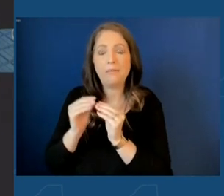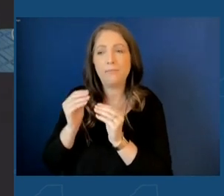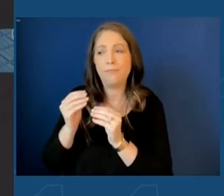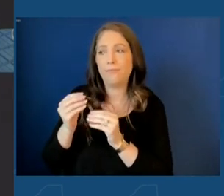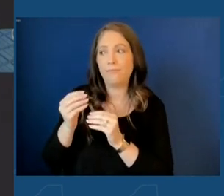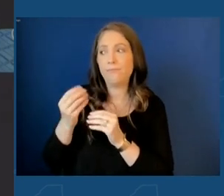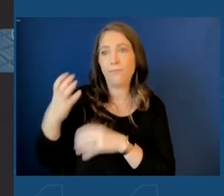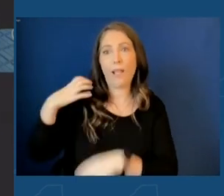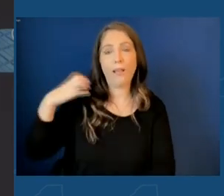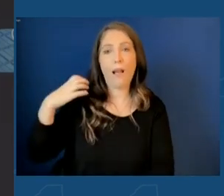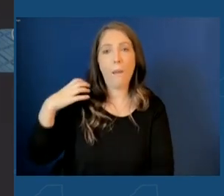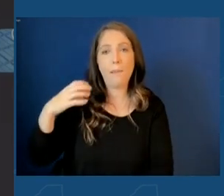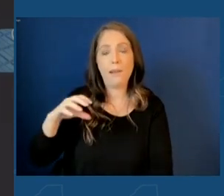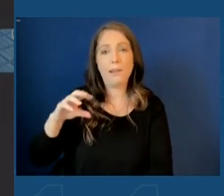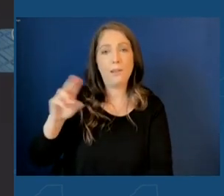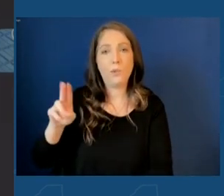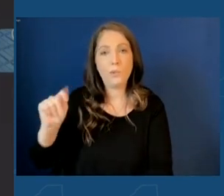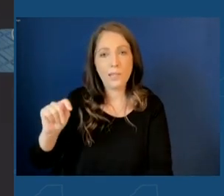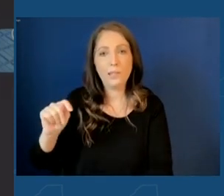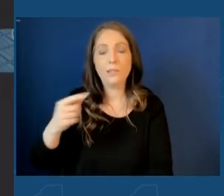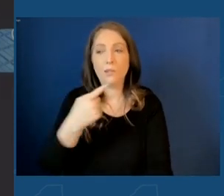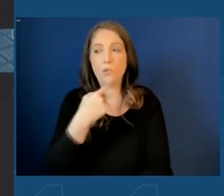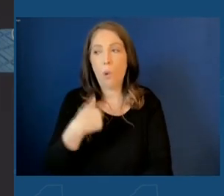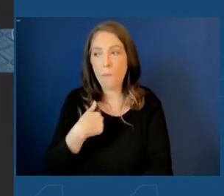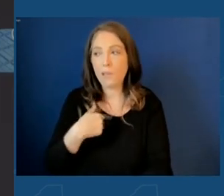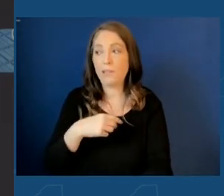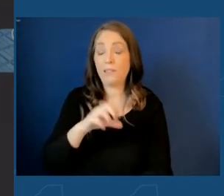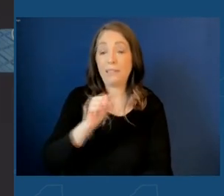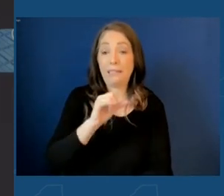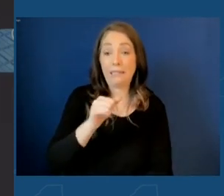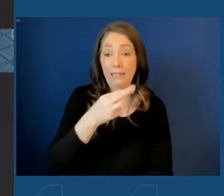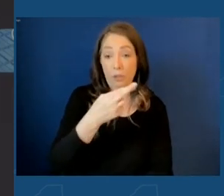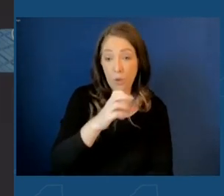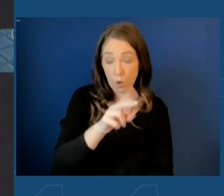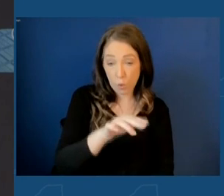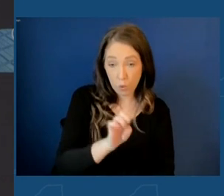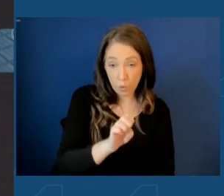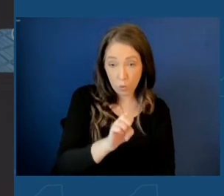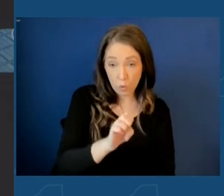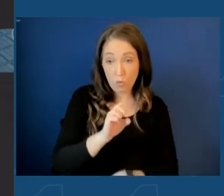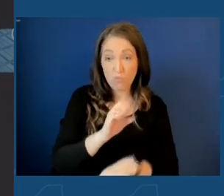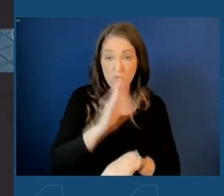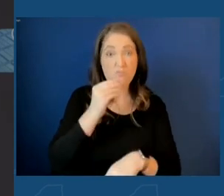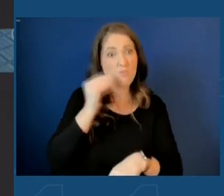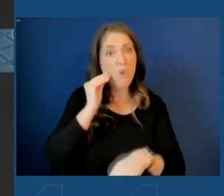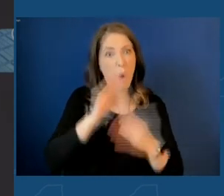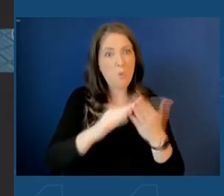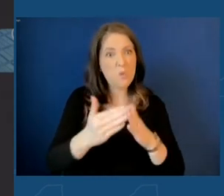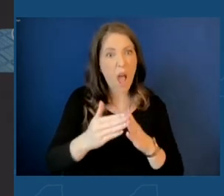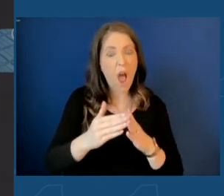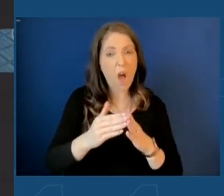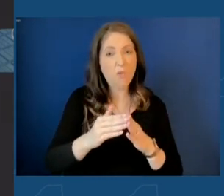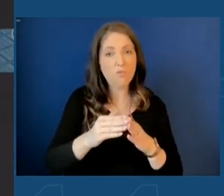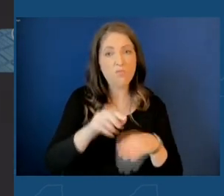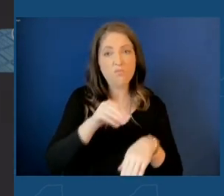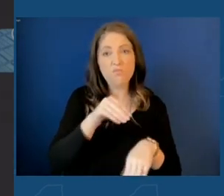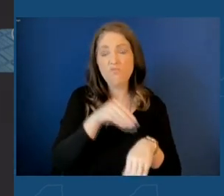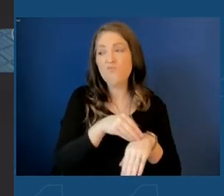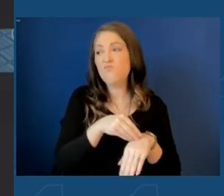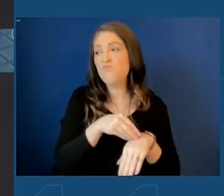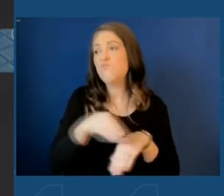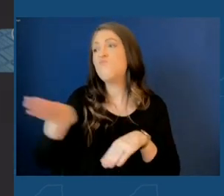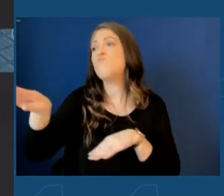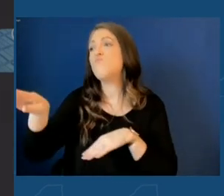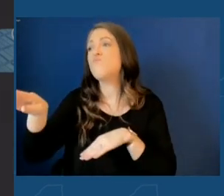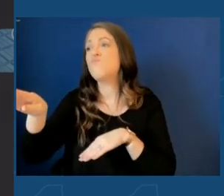told me they were going to move manufacturing jobs from Syracuse, its hometown, to Singapore and China.